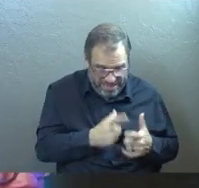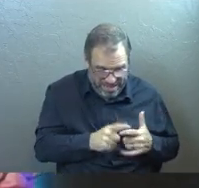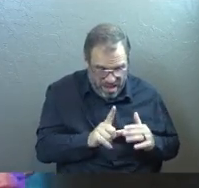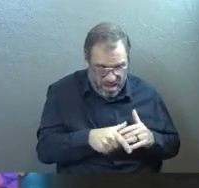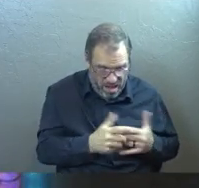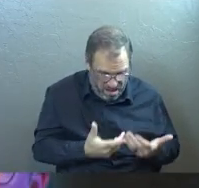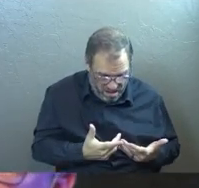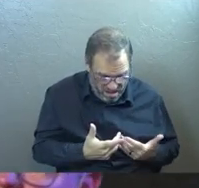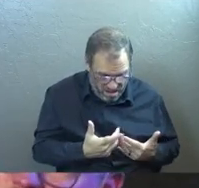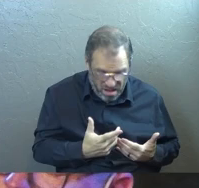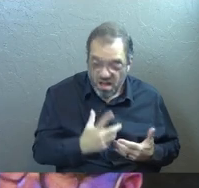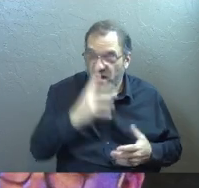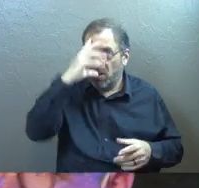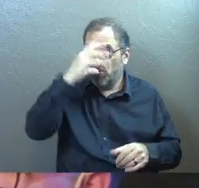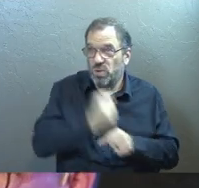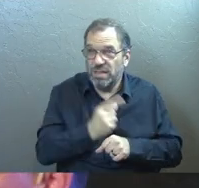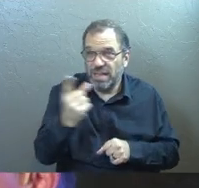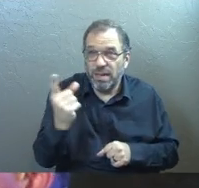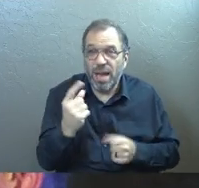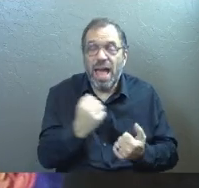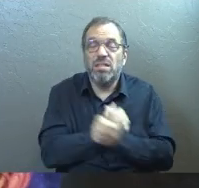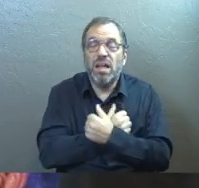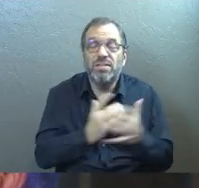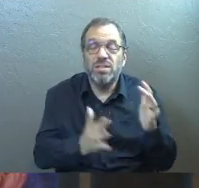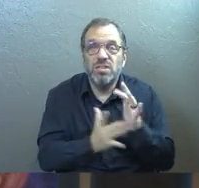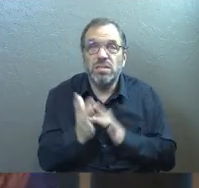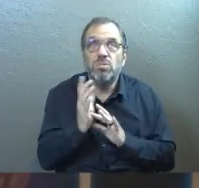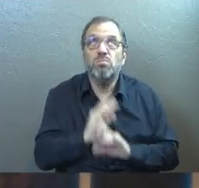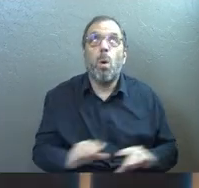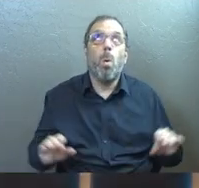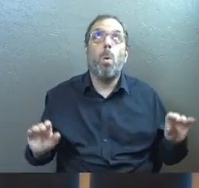and loving him more than you ever have before.